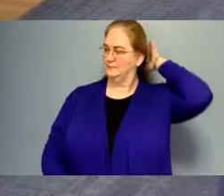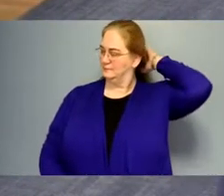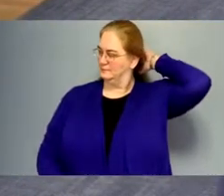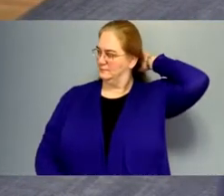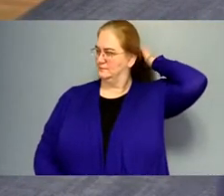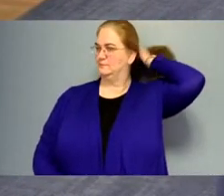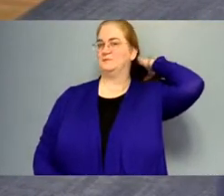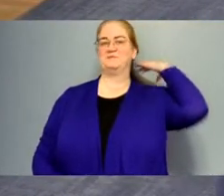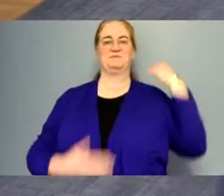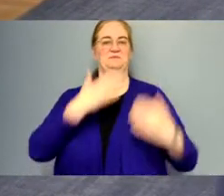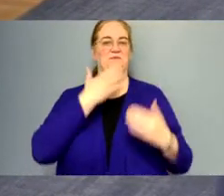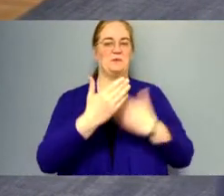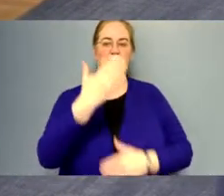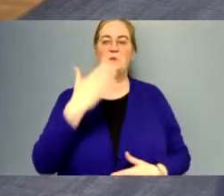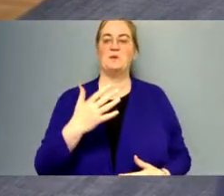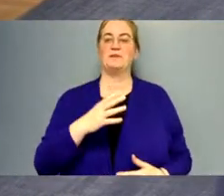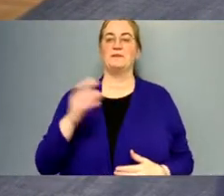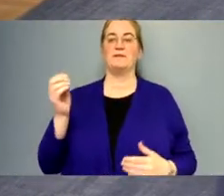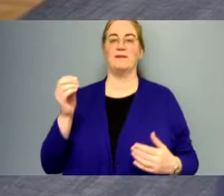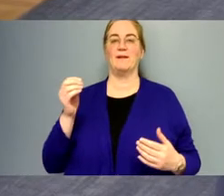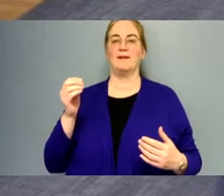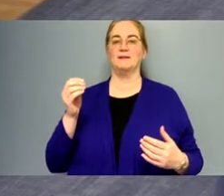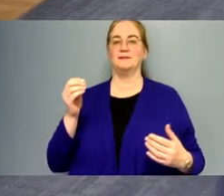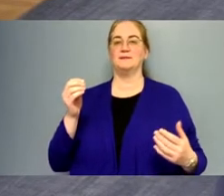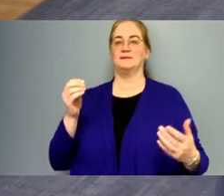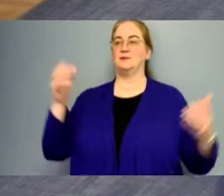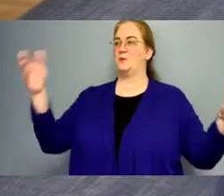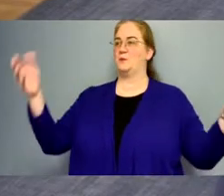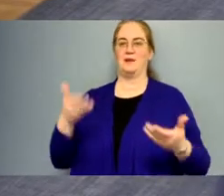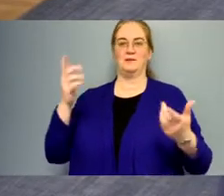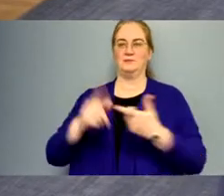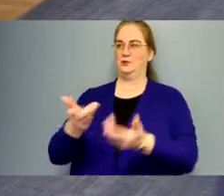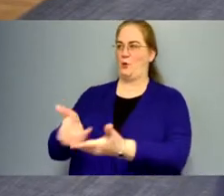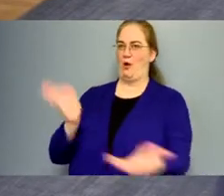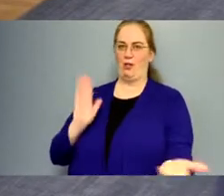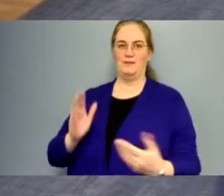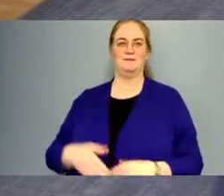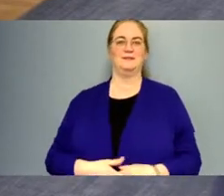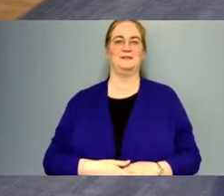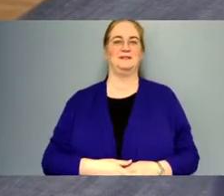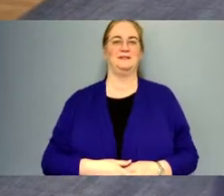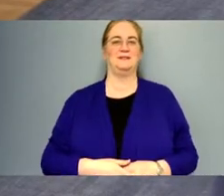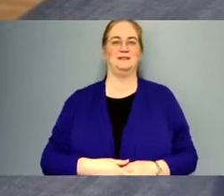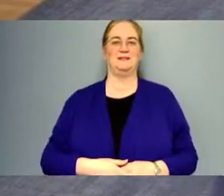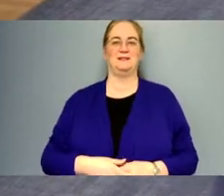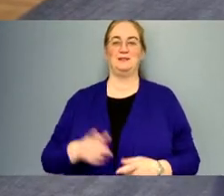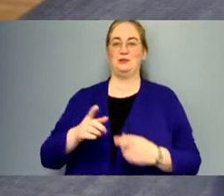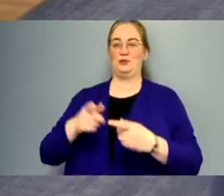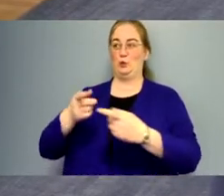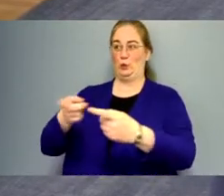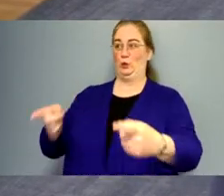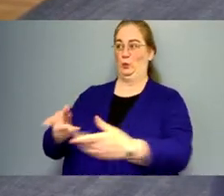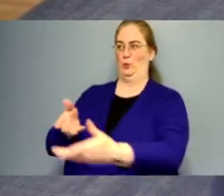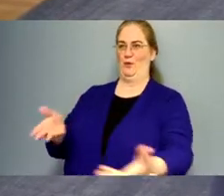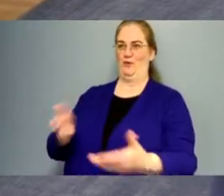Good morning and welcome to y'all, to you all.